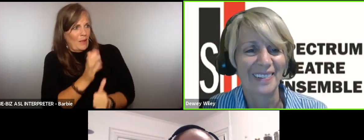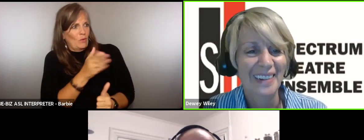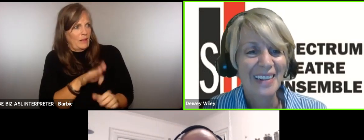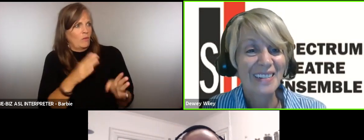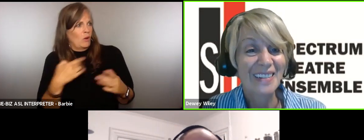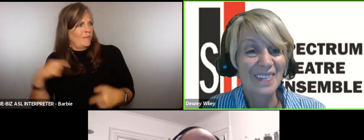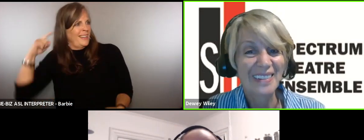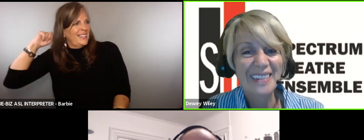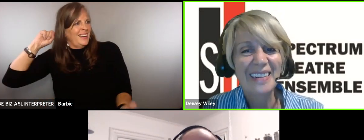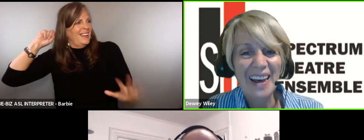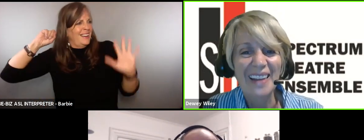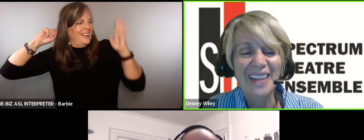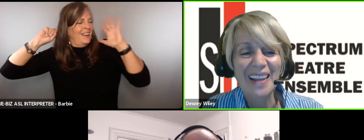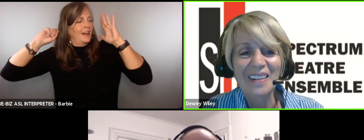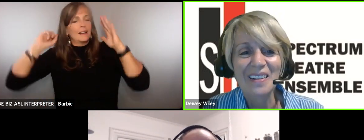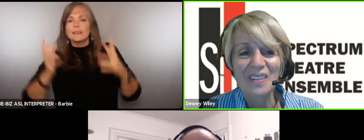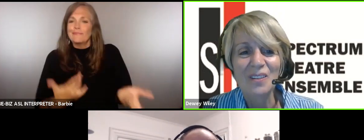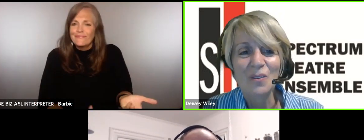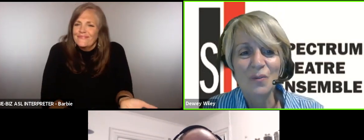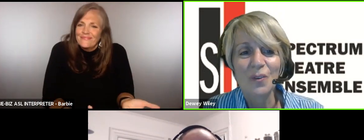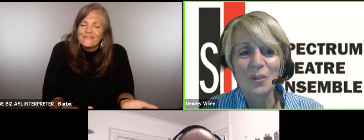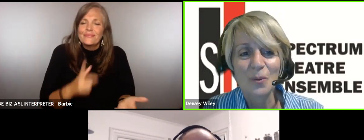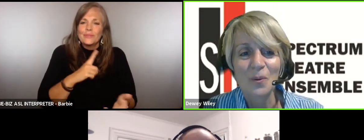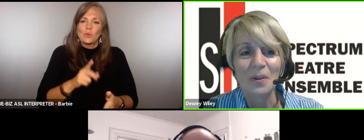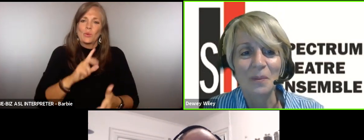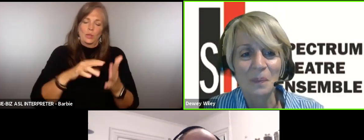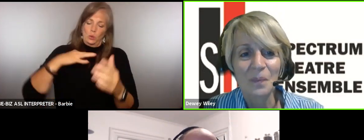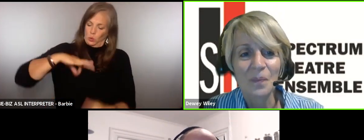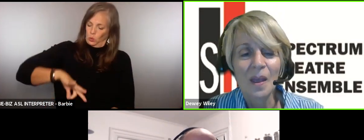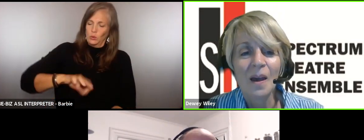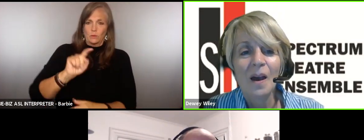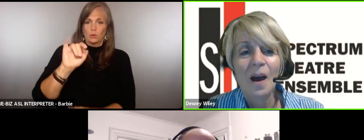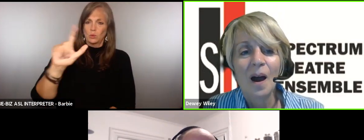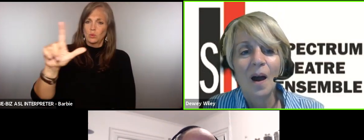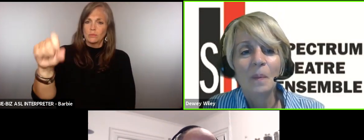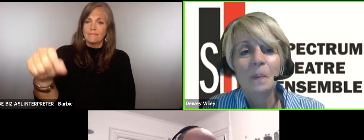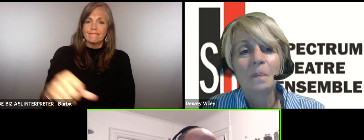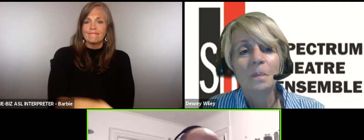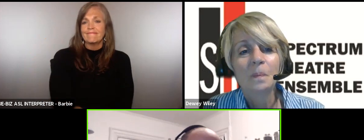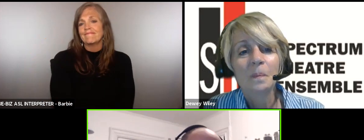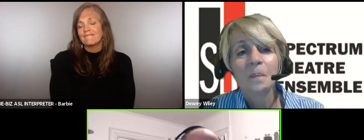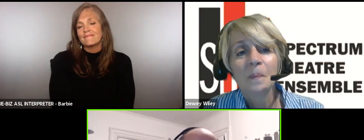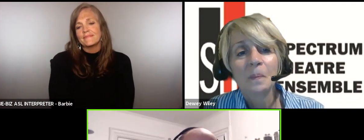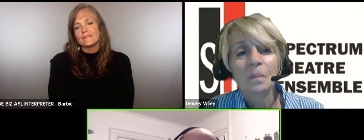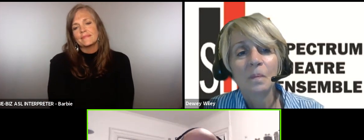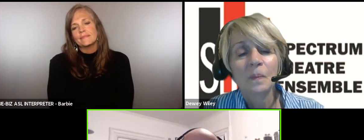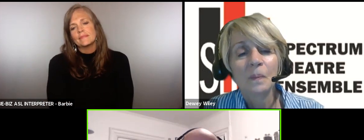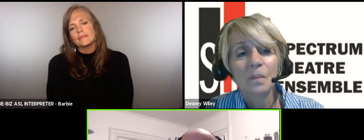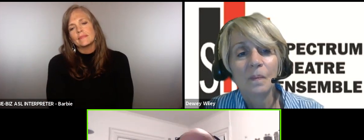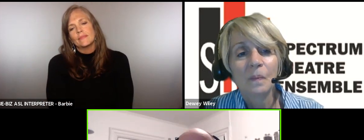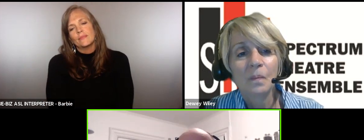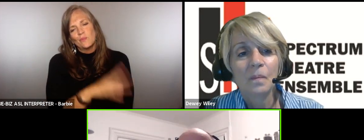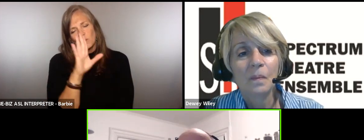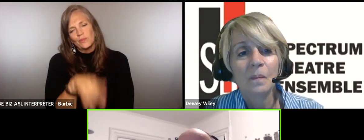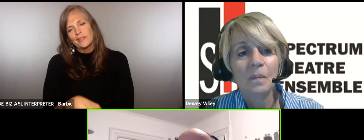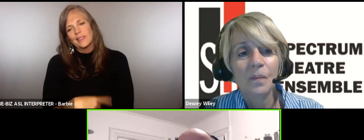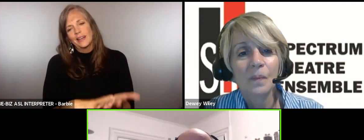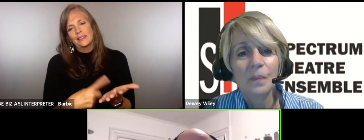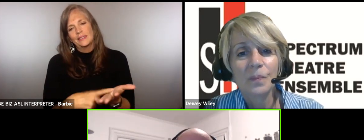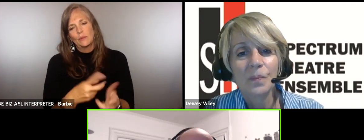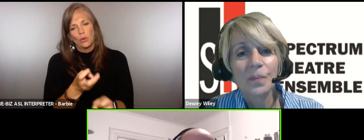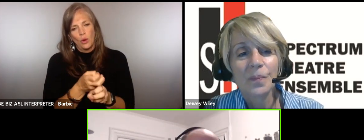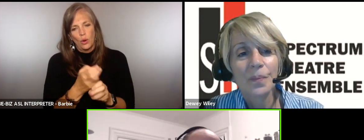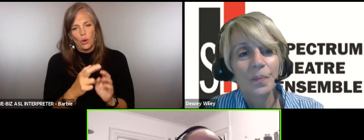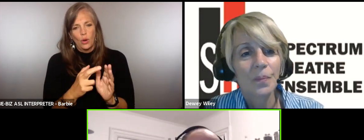you know so it's yeah like it's a useful tool you know sometimes the hard rules you know we've become